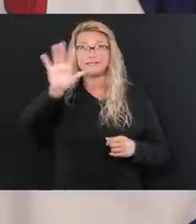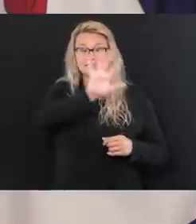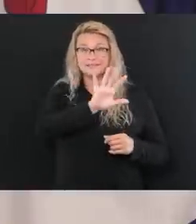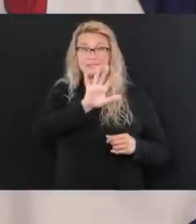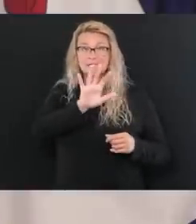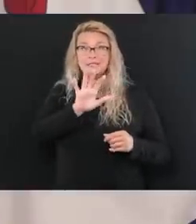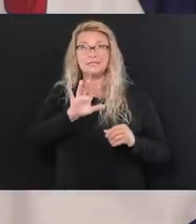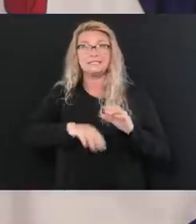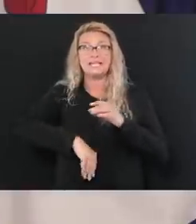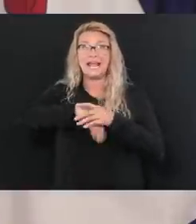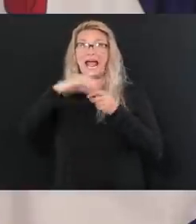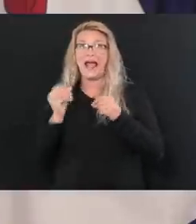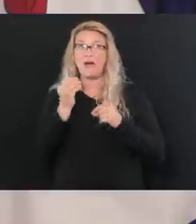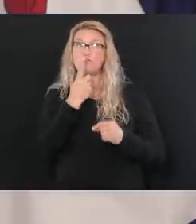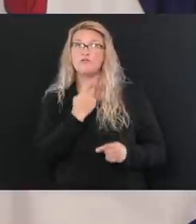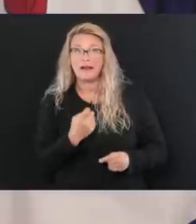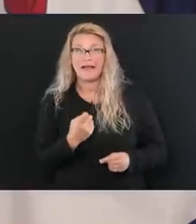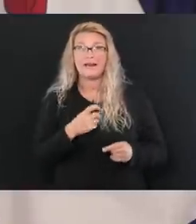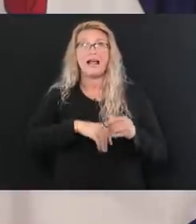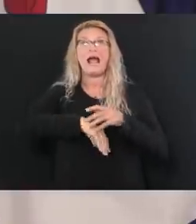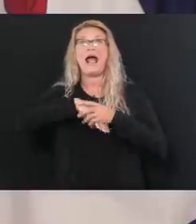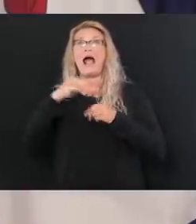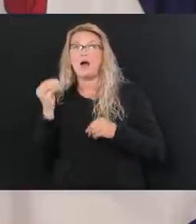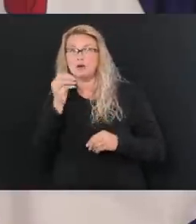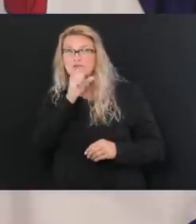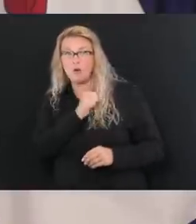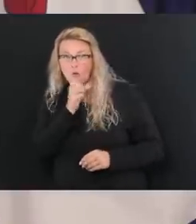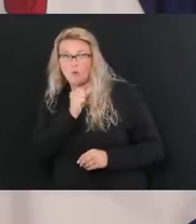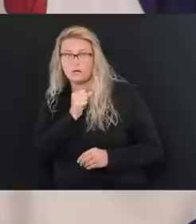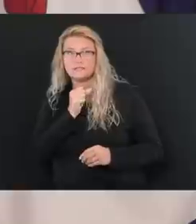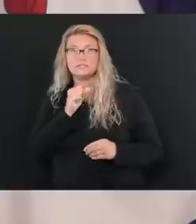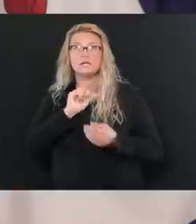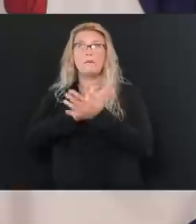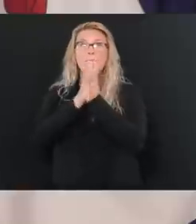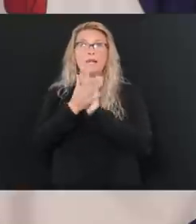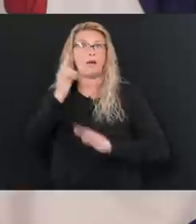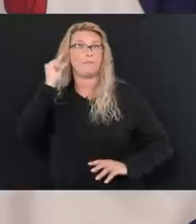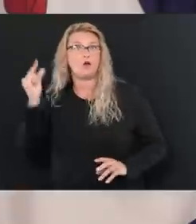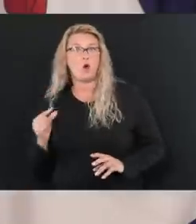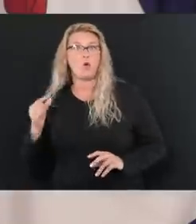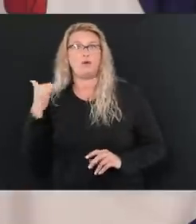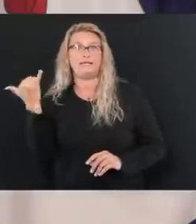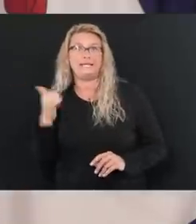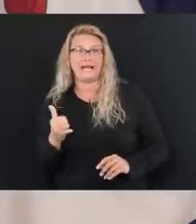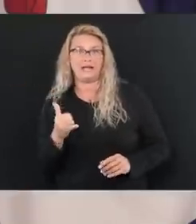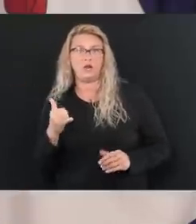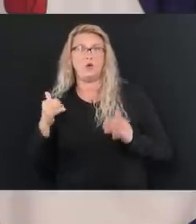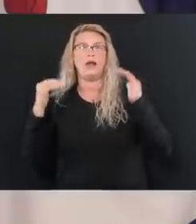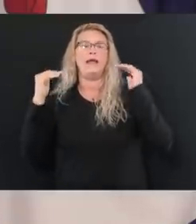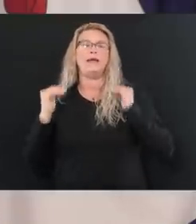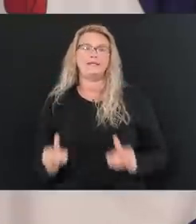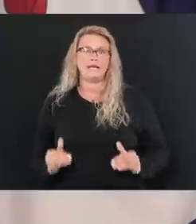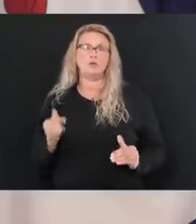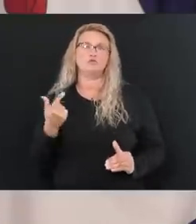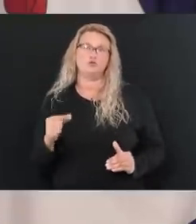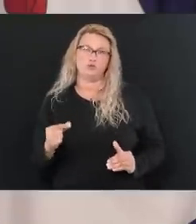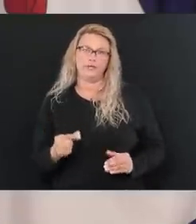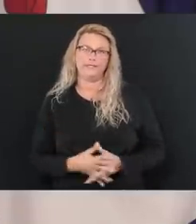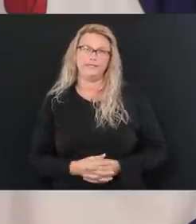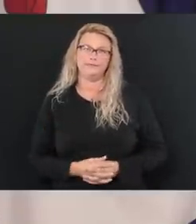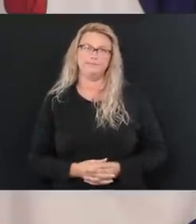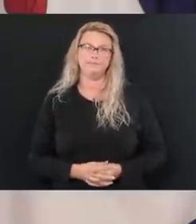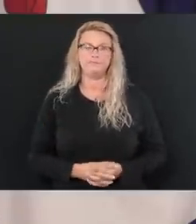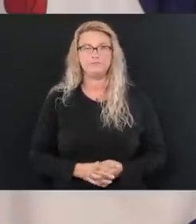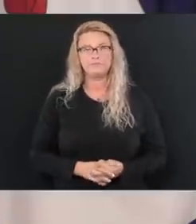out of the red, out of the orange, into the gold, into the yellow, and possibly even into the green. Now,